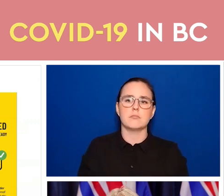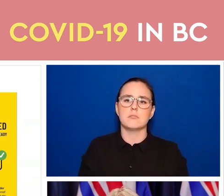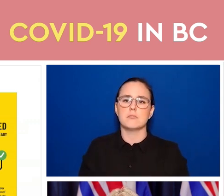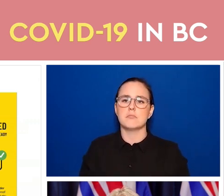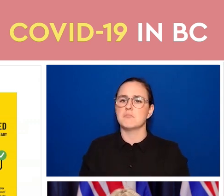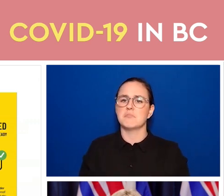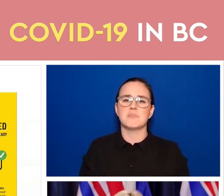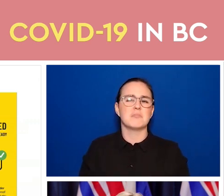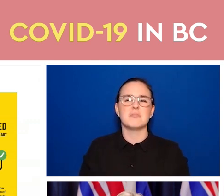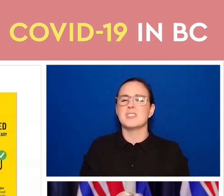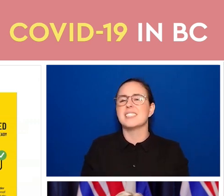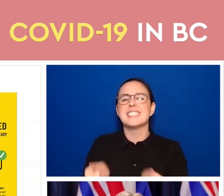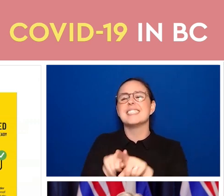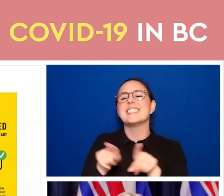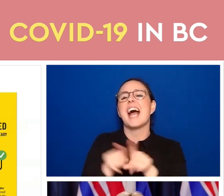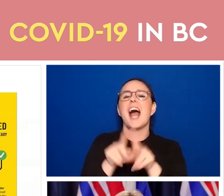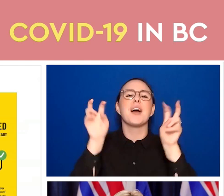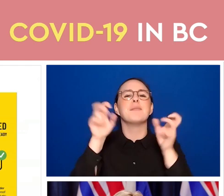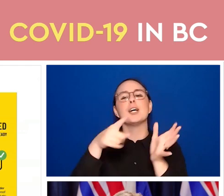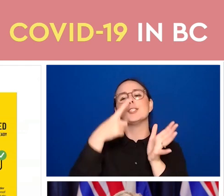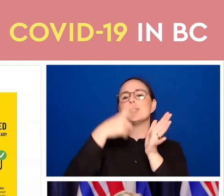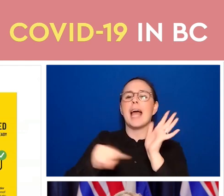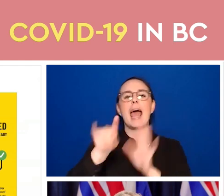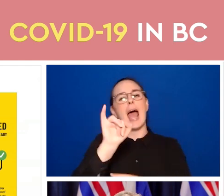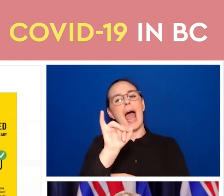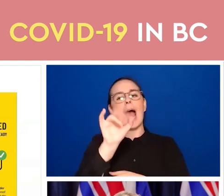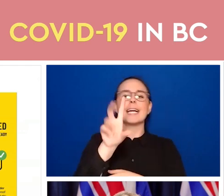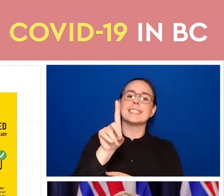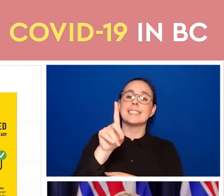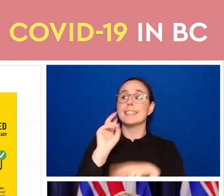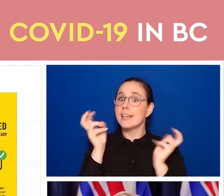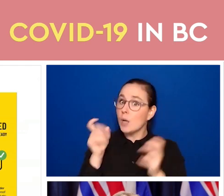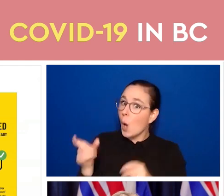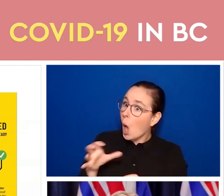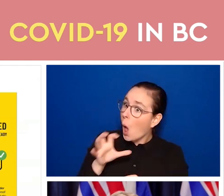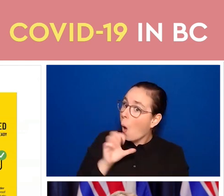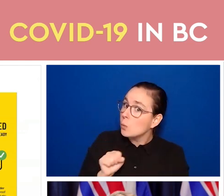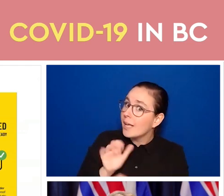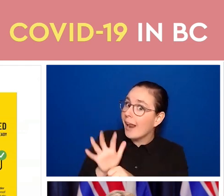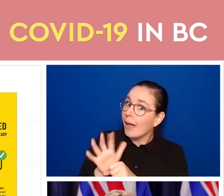for alcohol sales. You can look at it directly and confirm that it is the person.